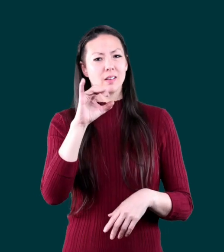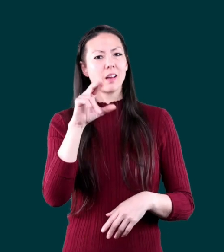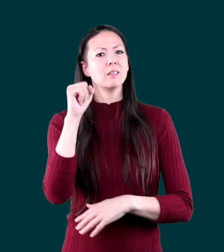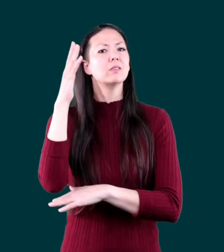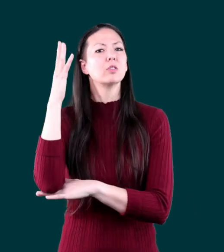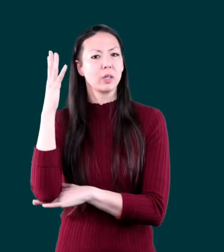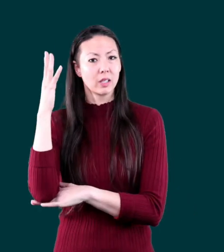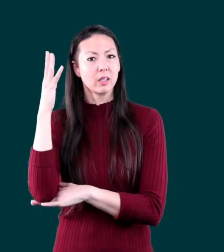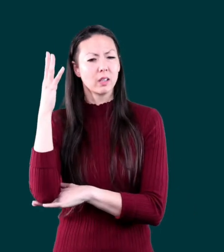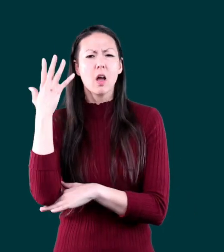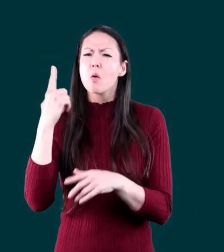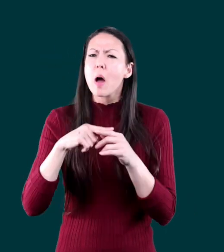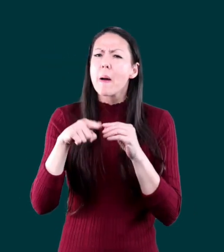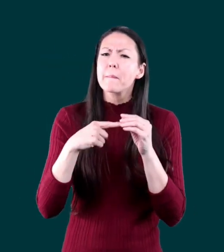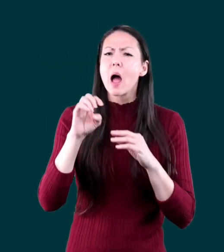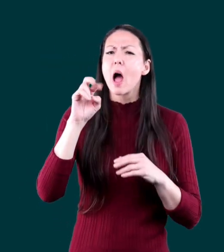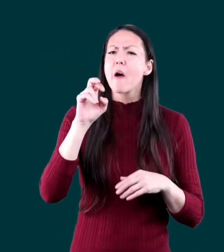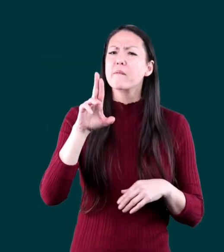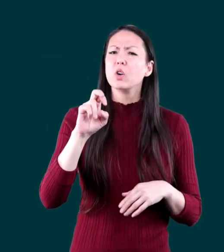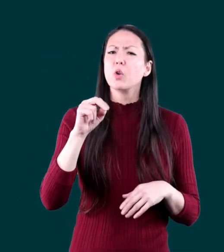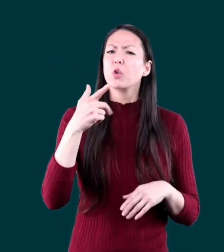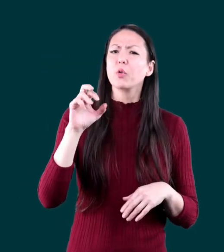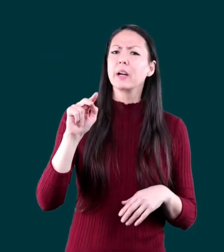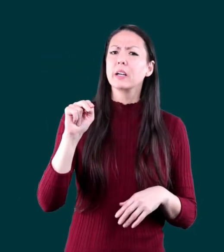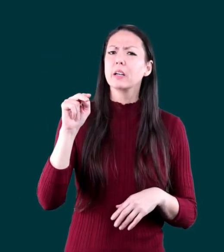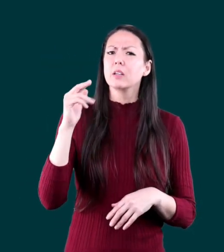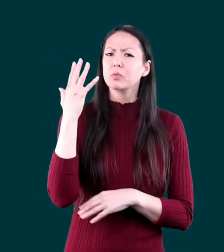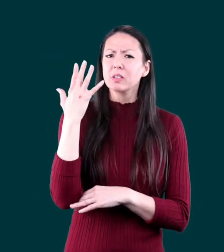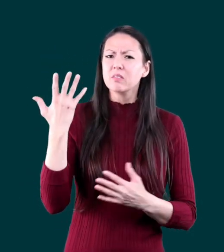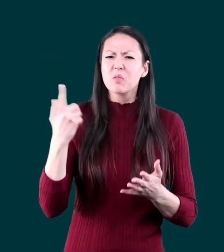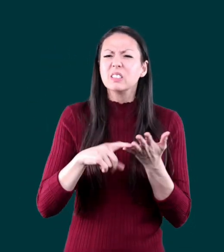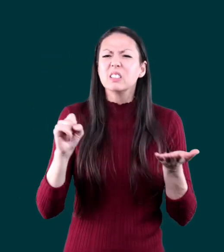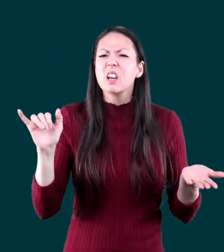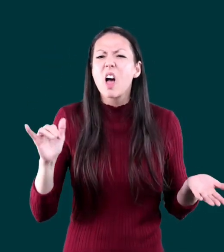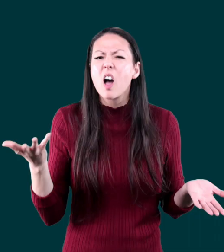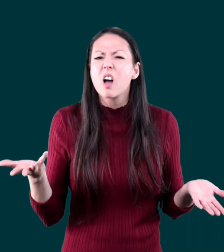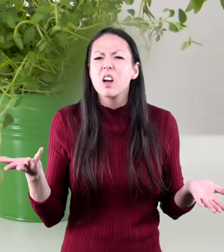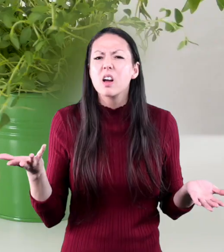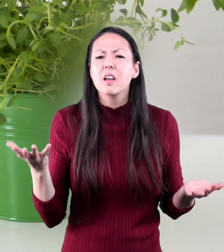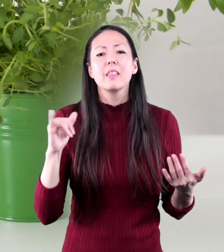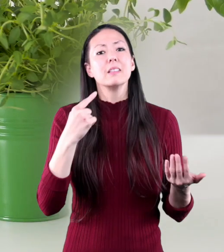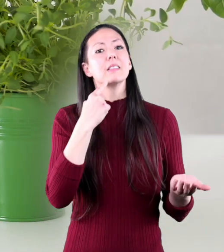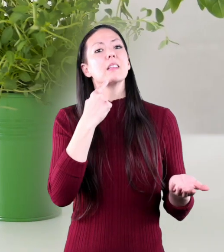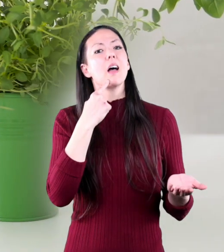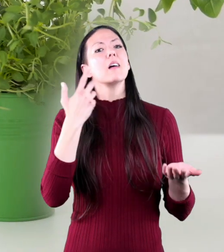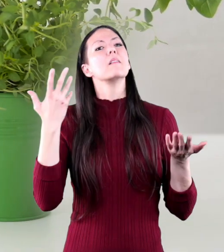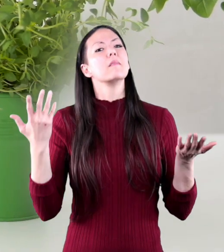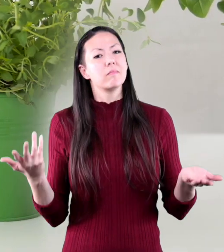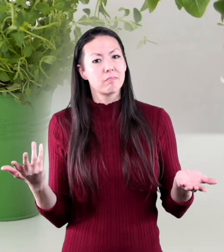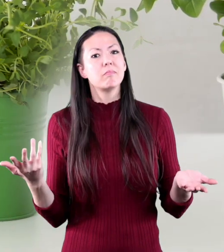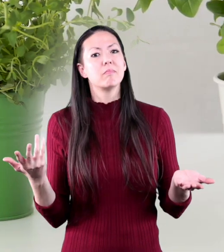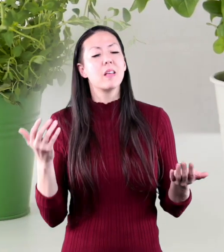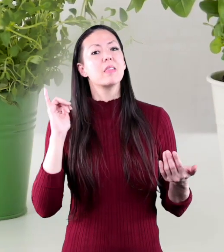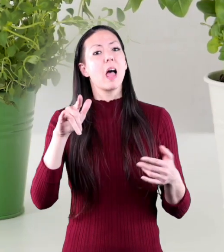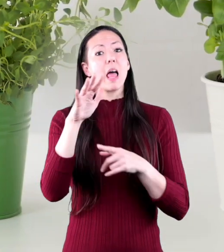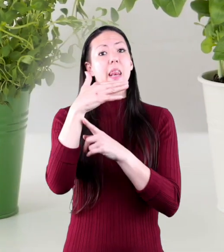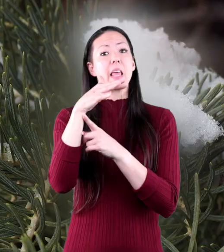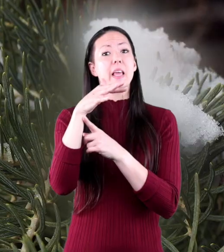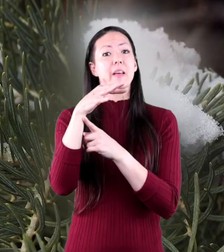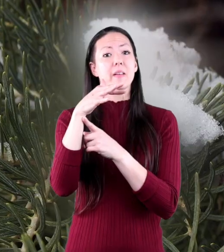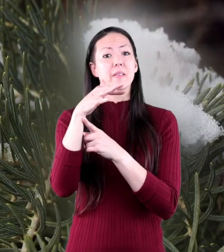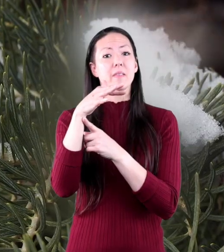deciduous trees. But what about evergreen trees? What are they like? Well, the name kind of says it all.